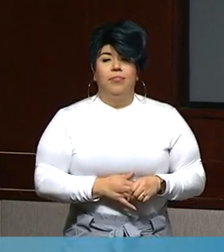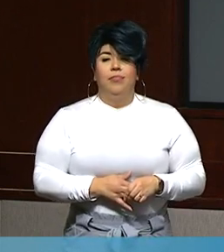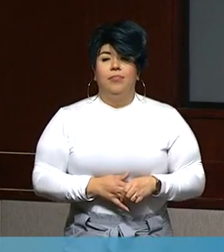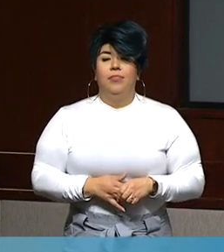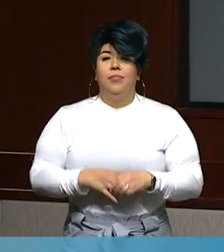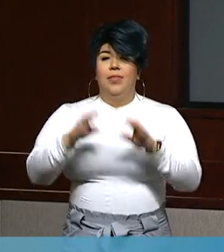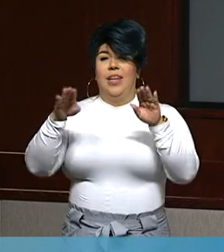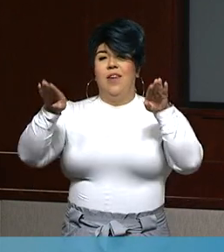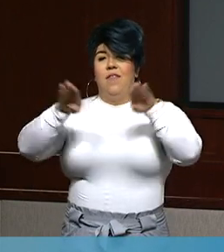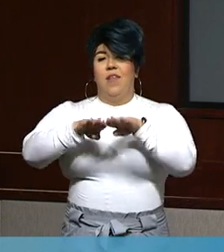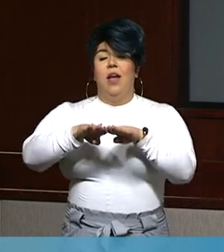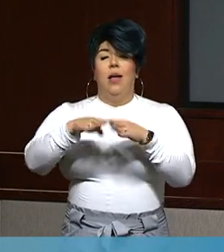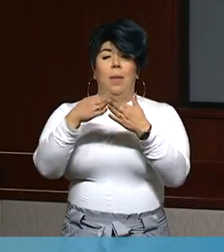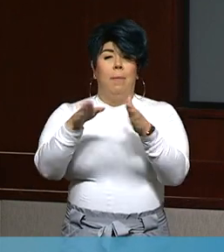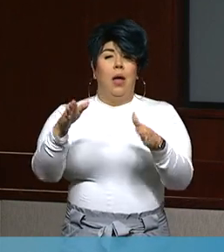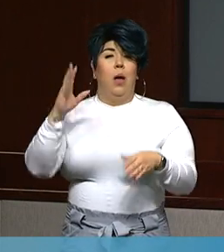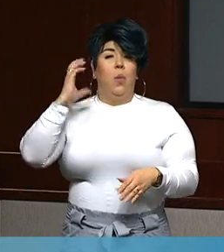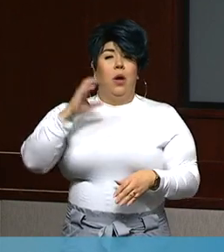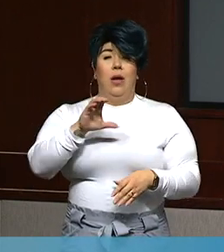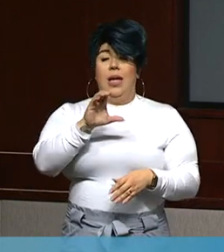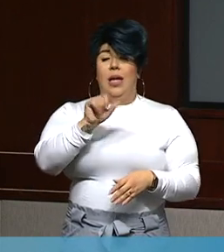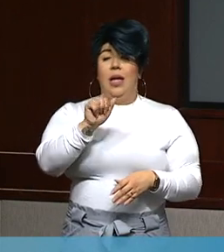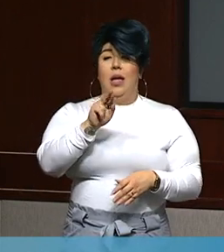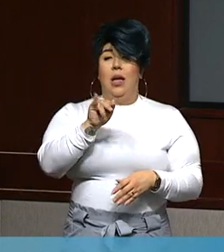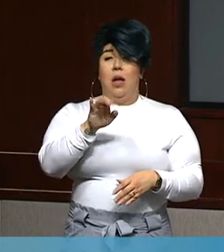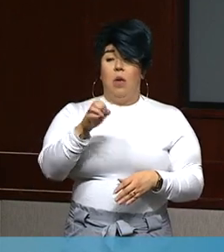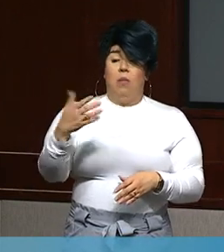Valley Public Radio. Carrie, did you have any follow-up questions?